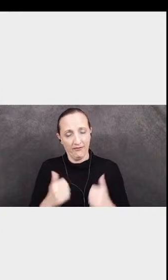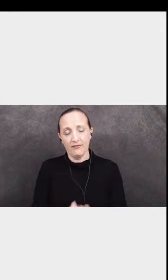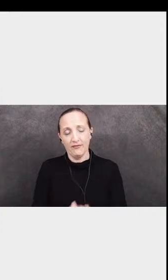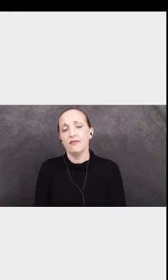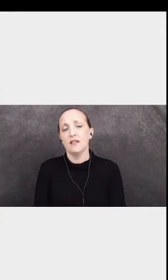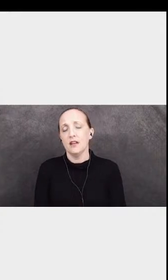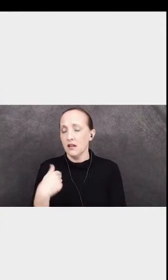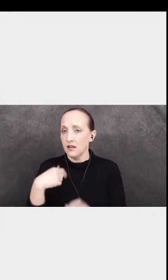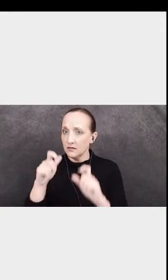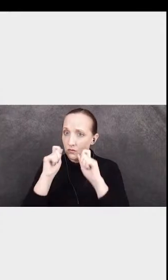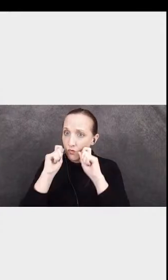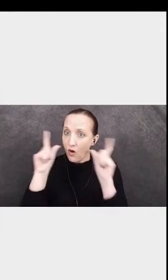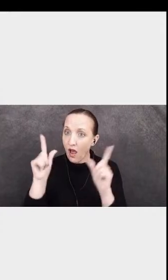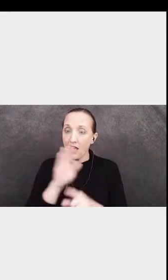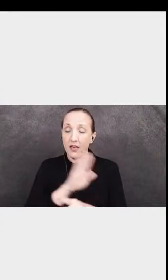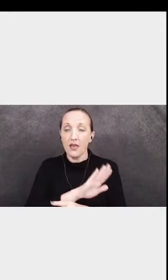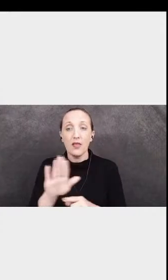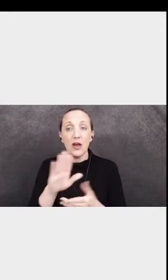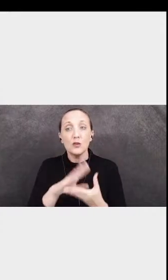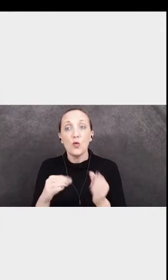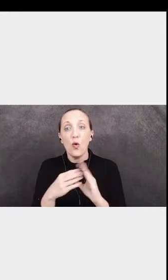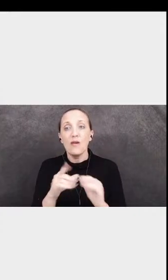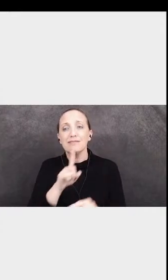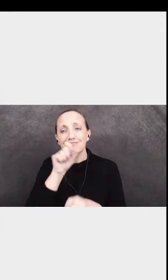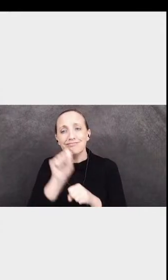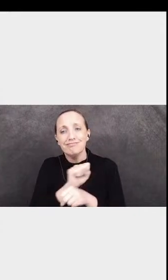much of that story began when they were children.